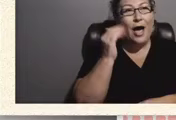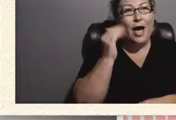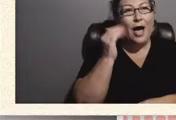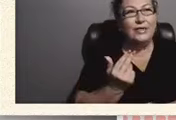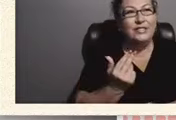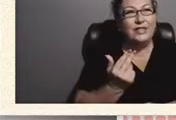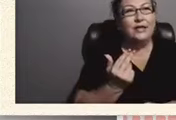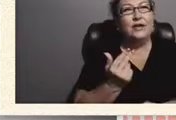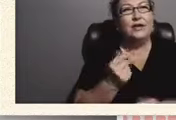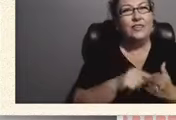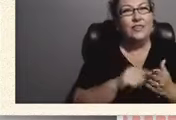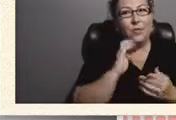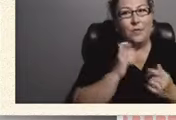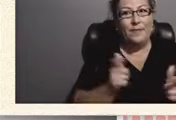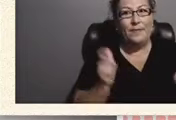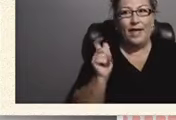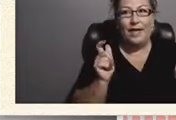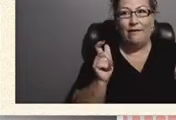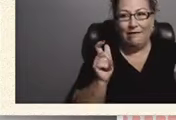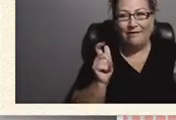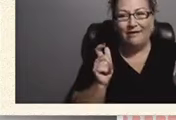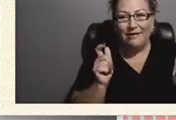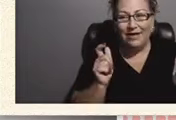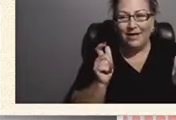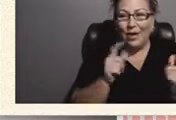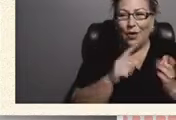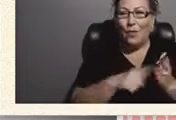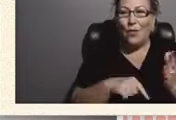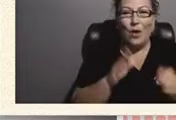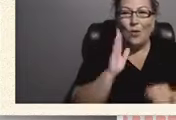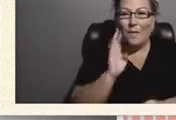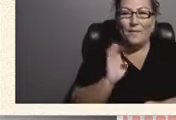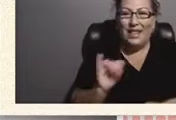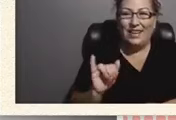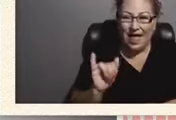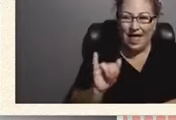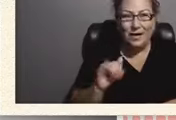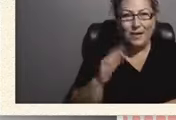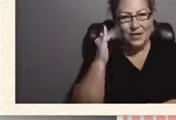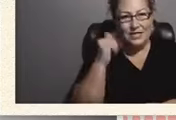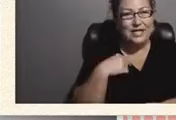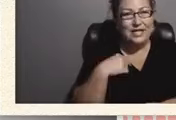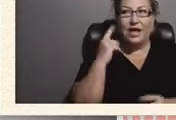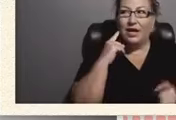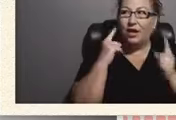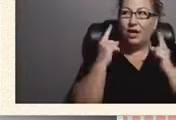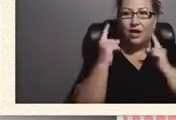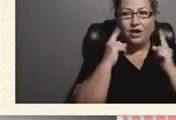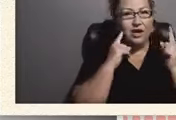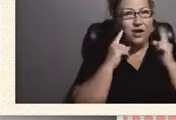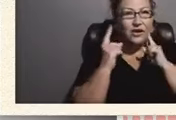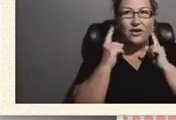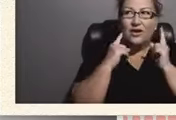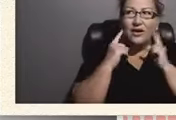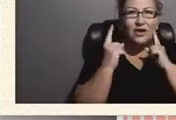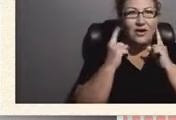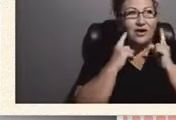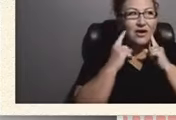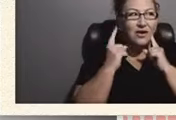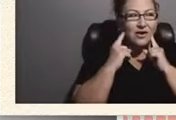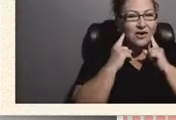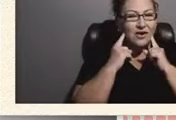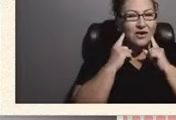be big what what what is it going to be like because i'm hearing all this noise and all this chatter about what is not